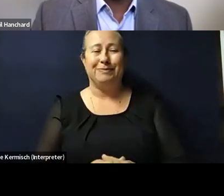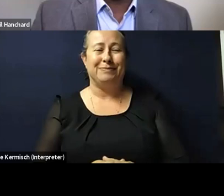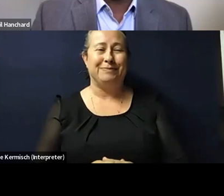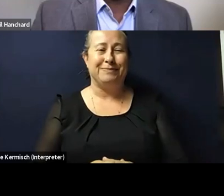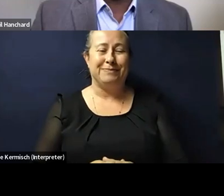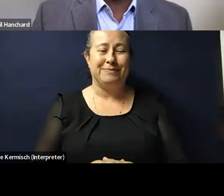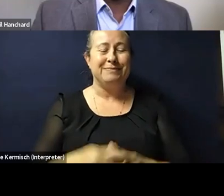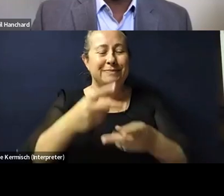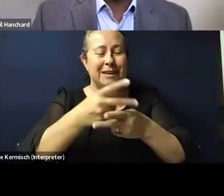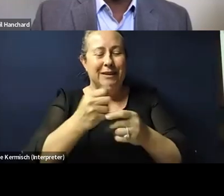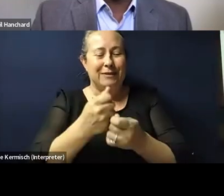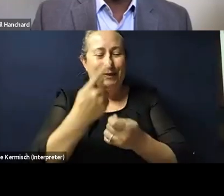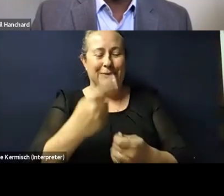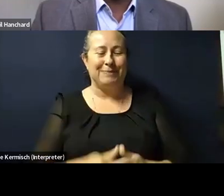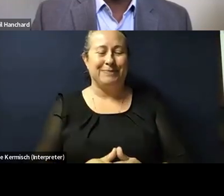Take care, everyone.